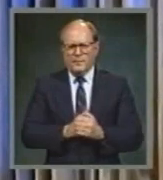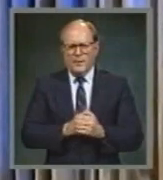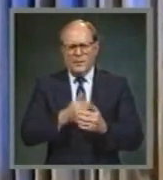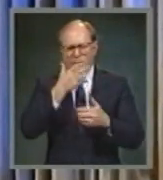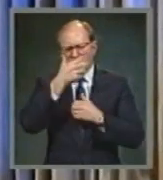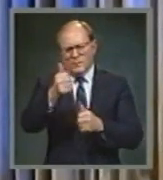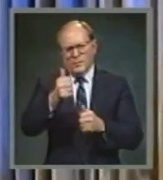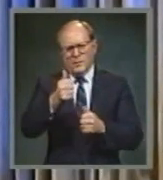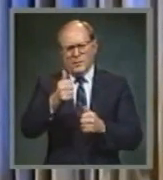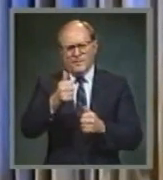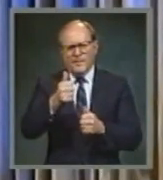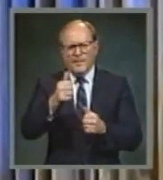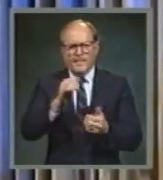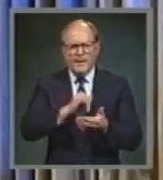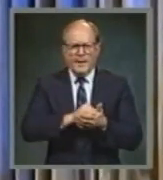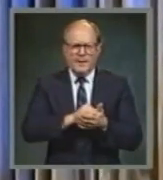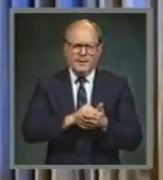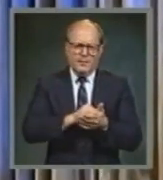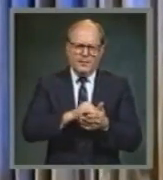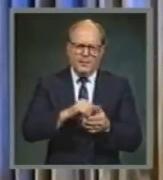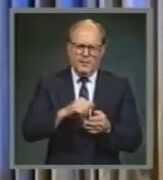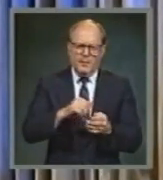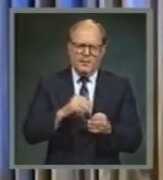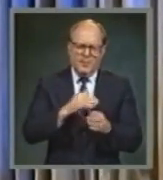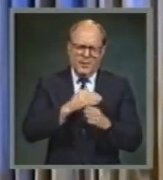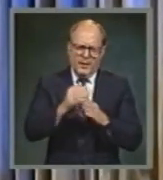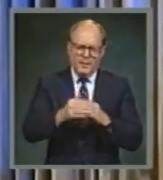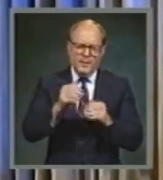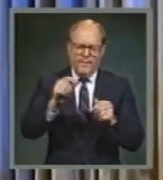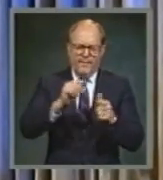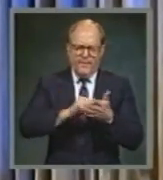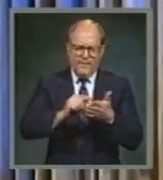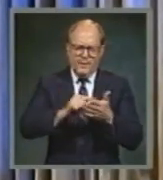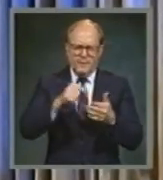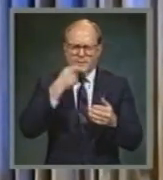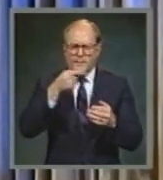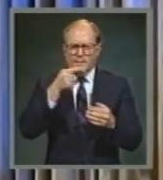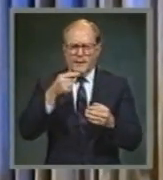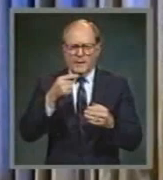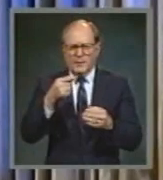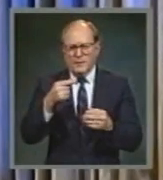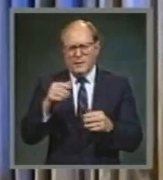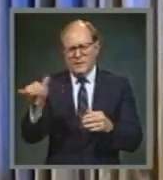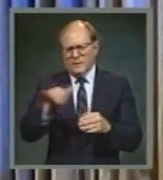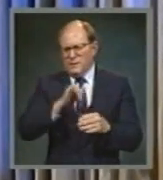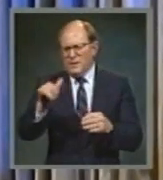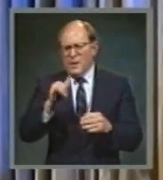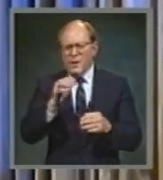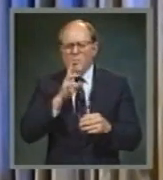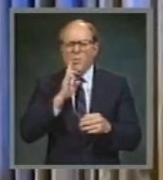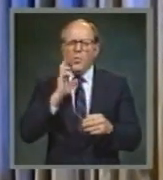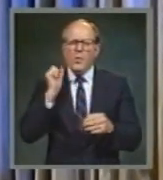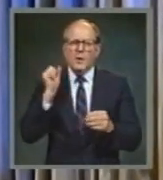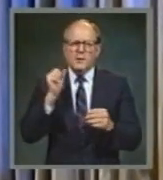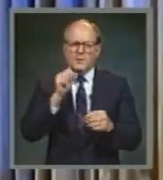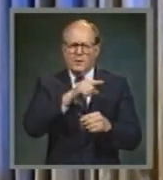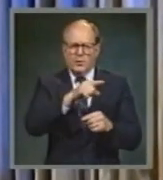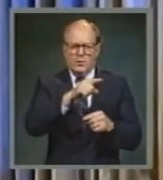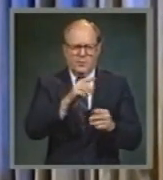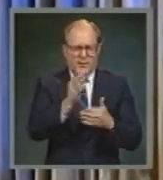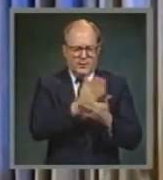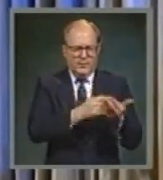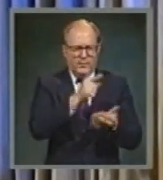interesting though that the next verse says, and such were some of you, but you're